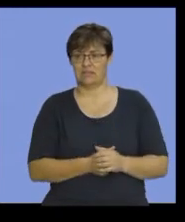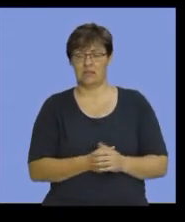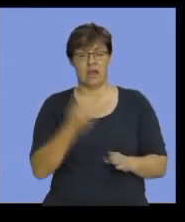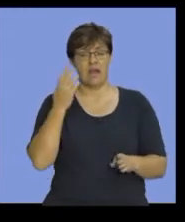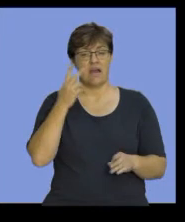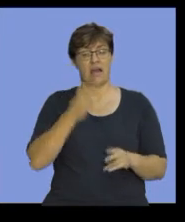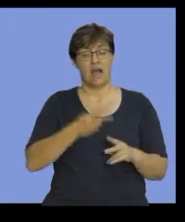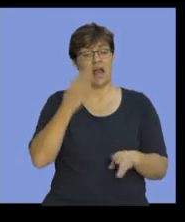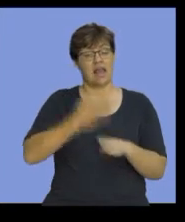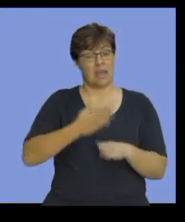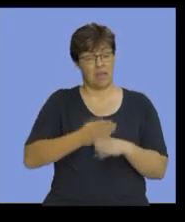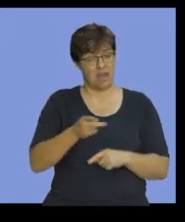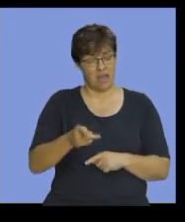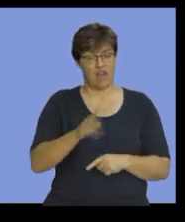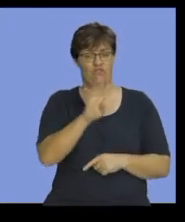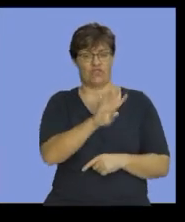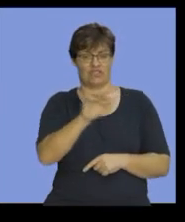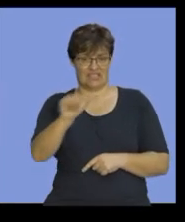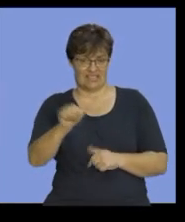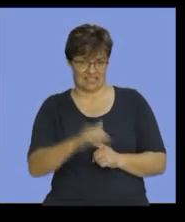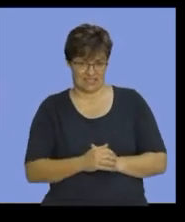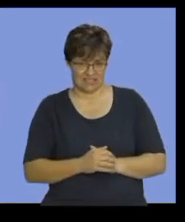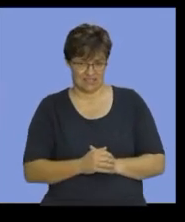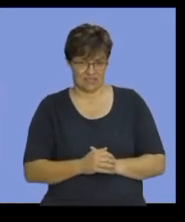my labor, which is $46,000.